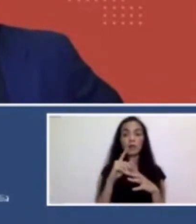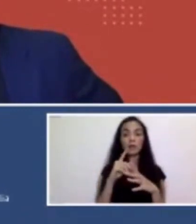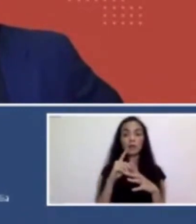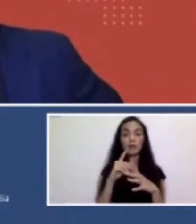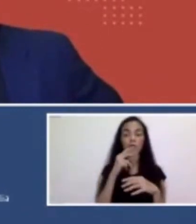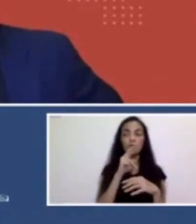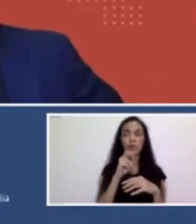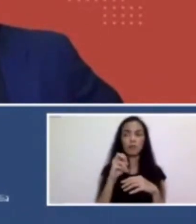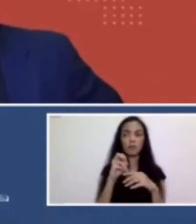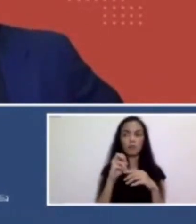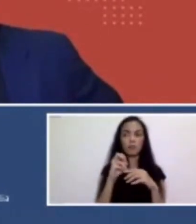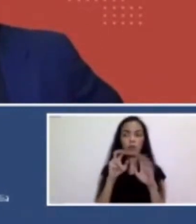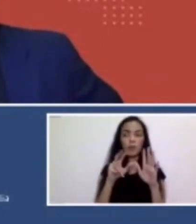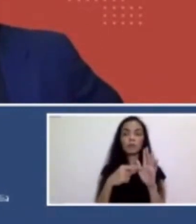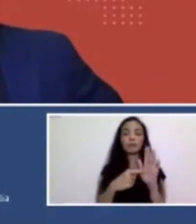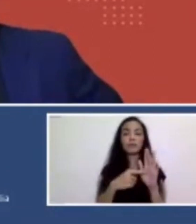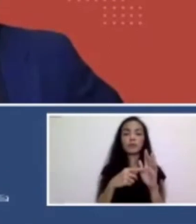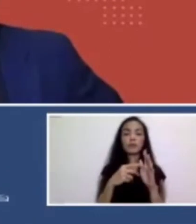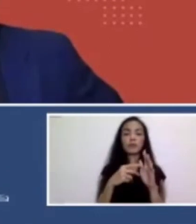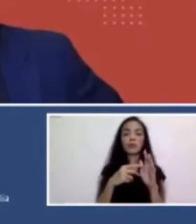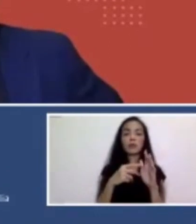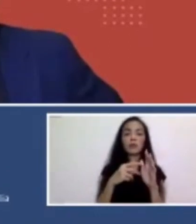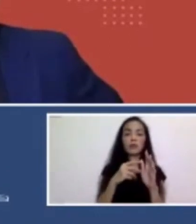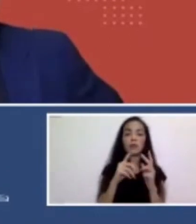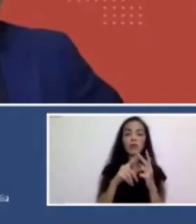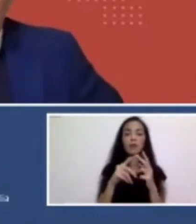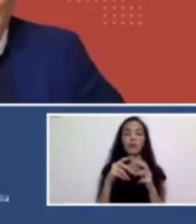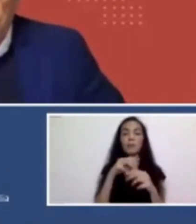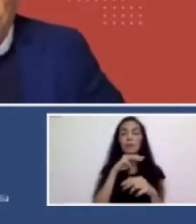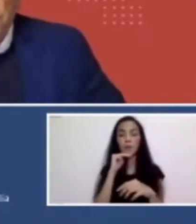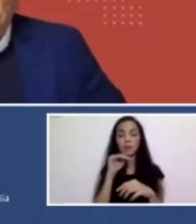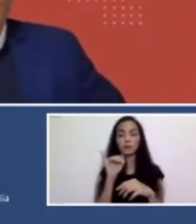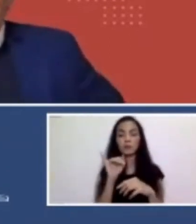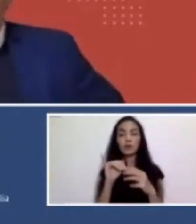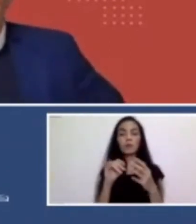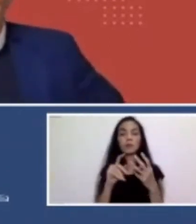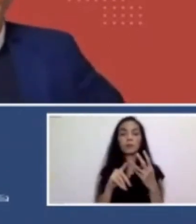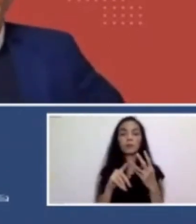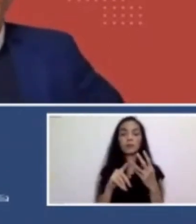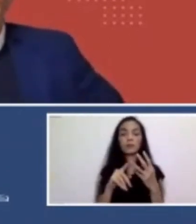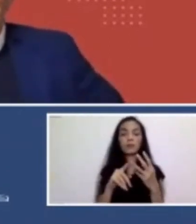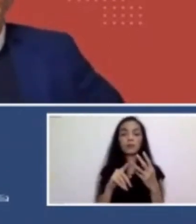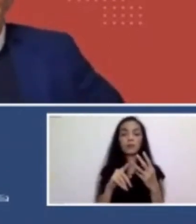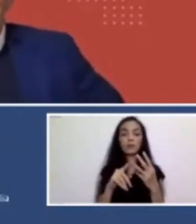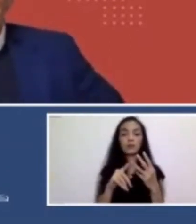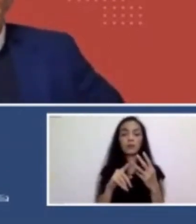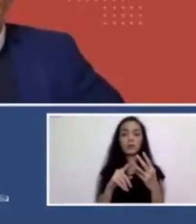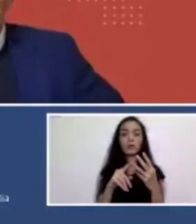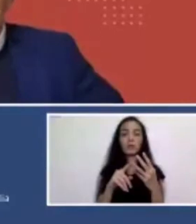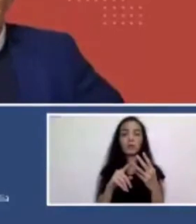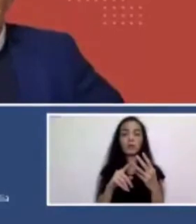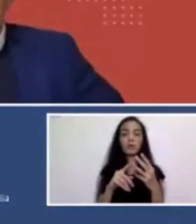on the East Link Freeway in Melbourne, the Permanent Pavilion Grotto, 2009, for the Fundament Foundation in